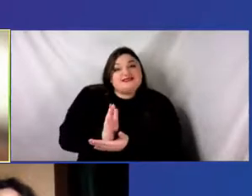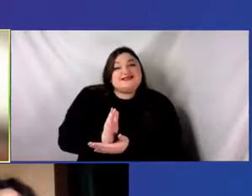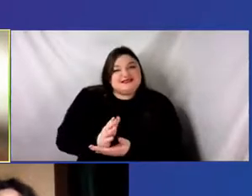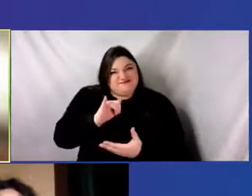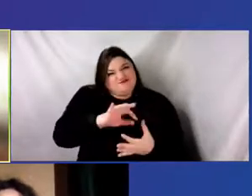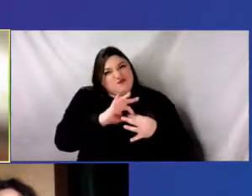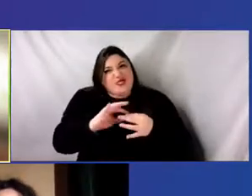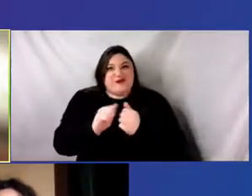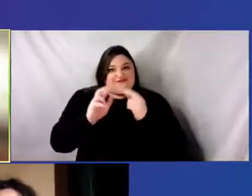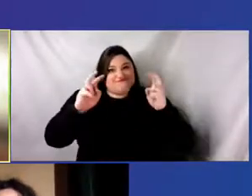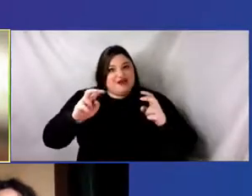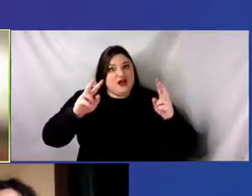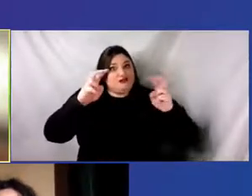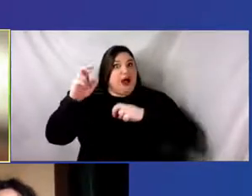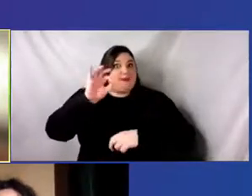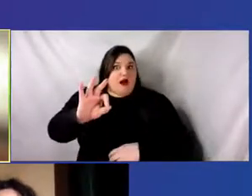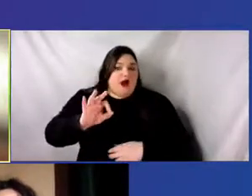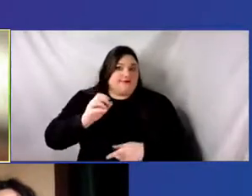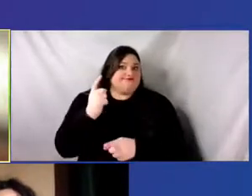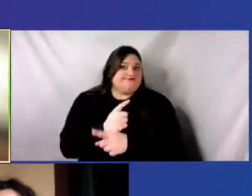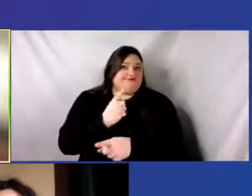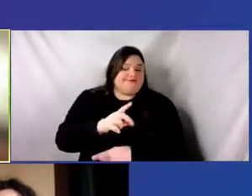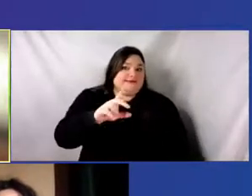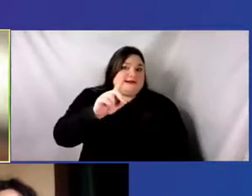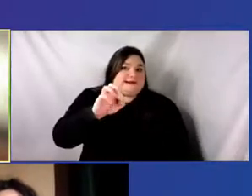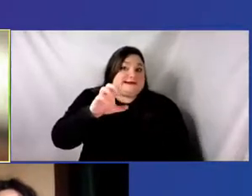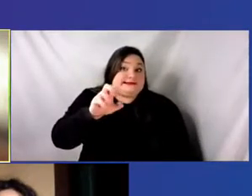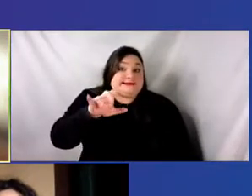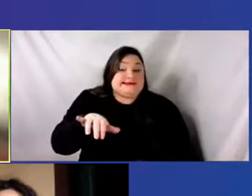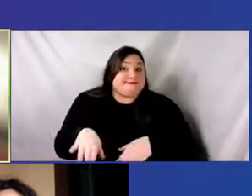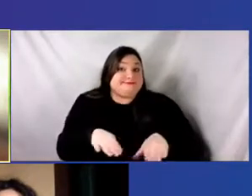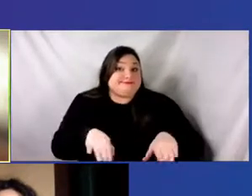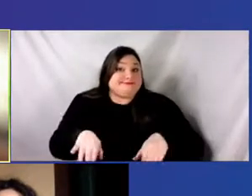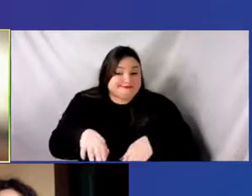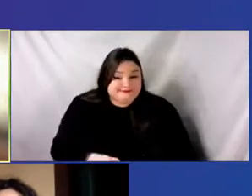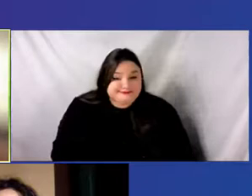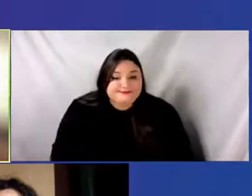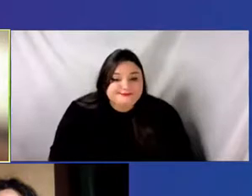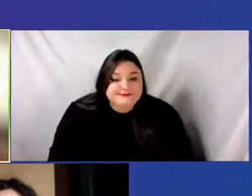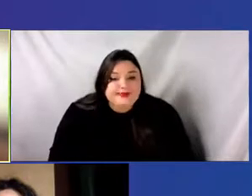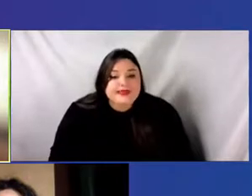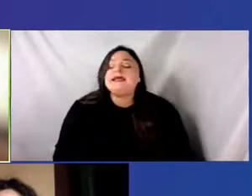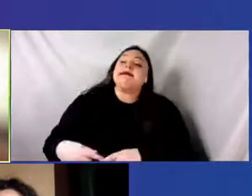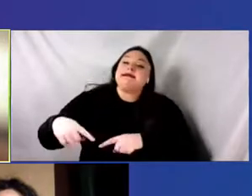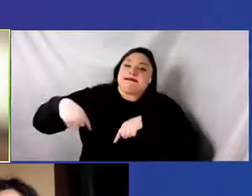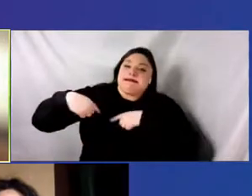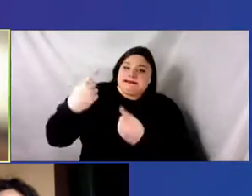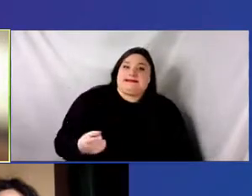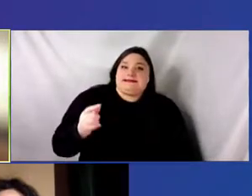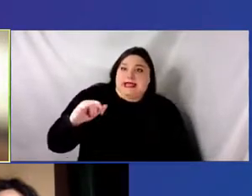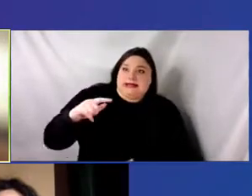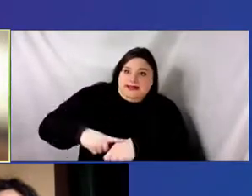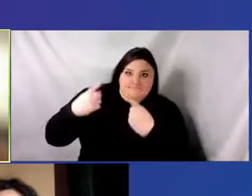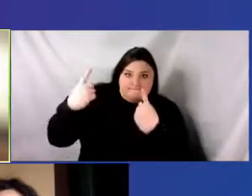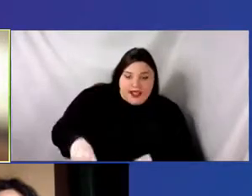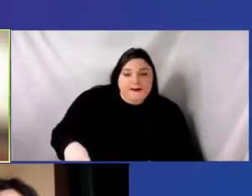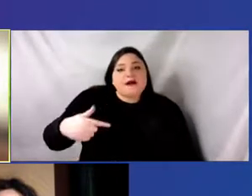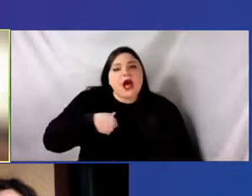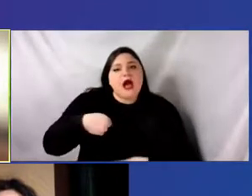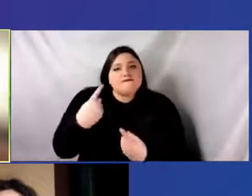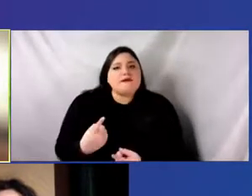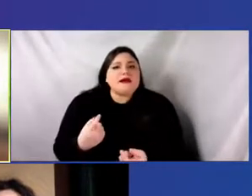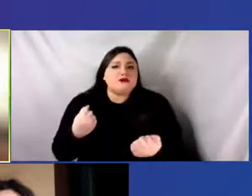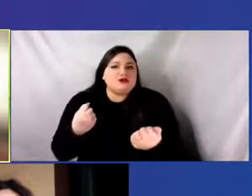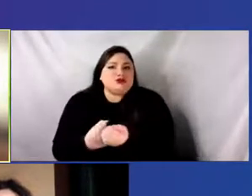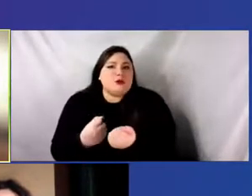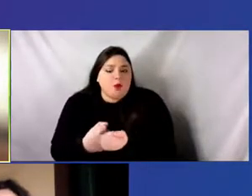Since then, I've really rarely have been funded or supported in, in, in, in that way. But